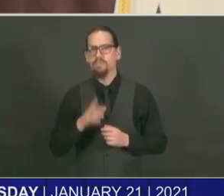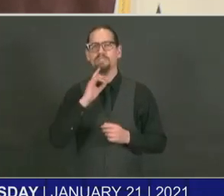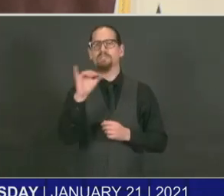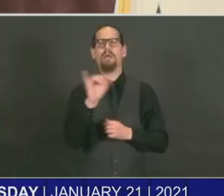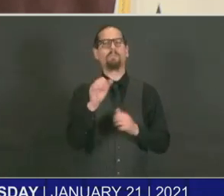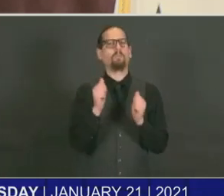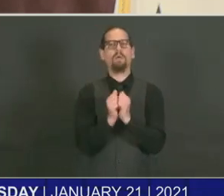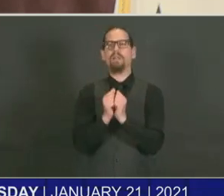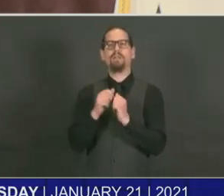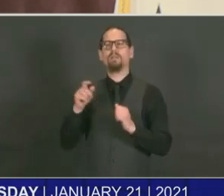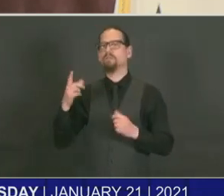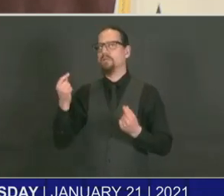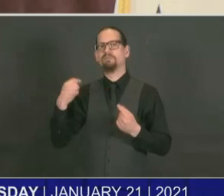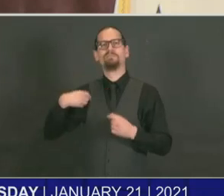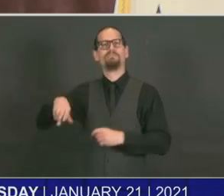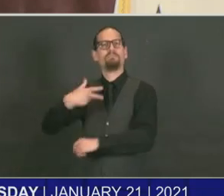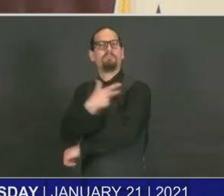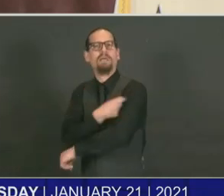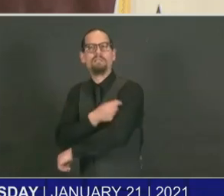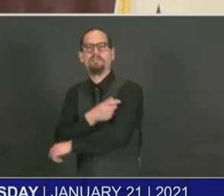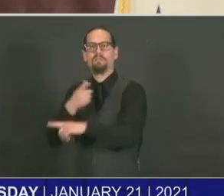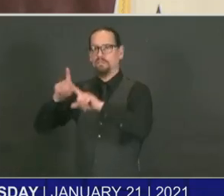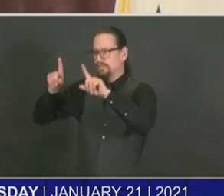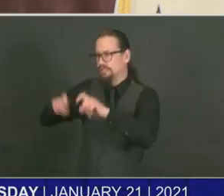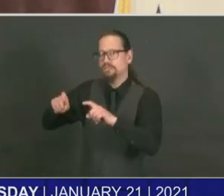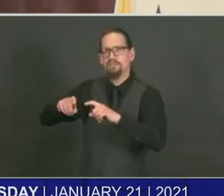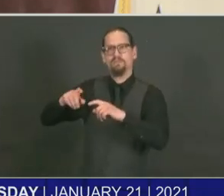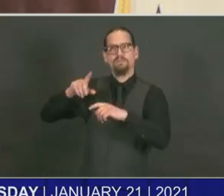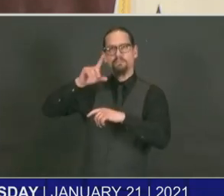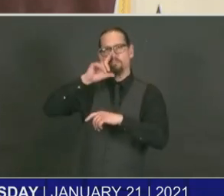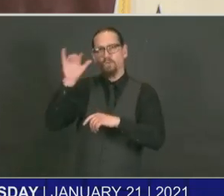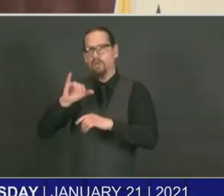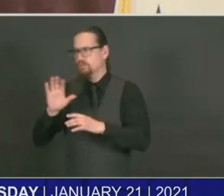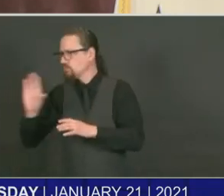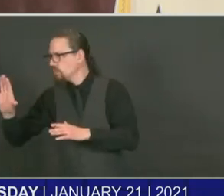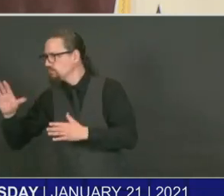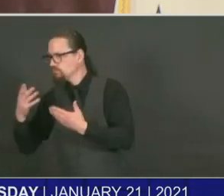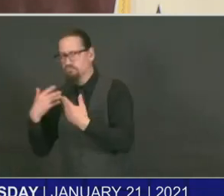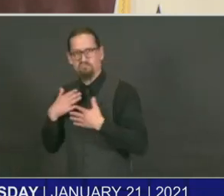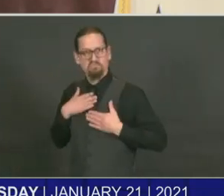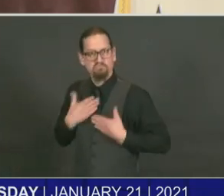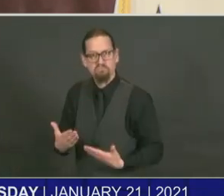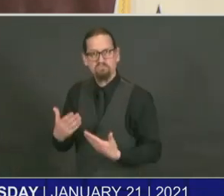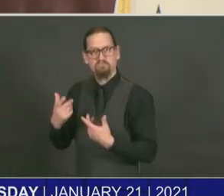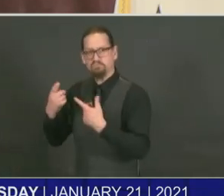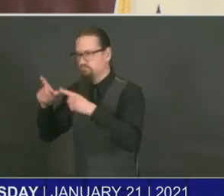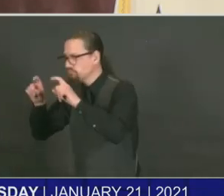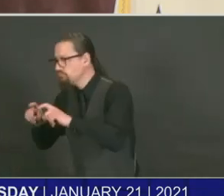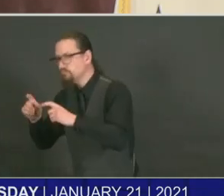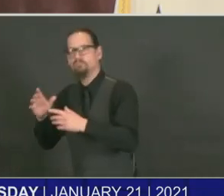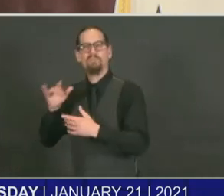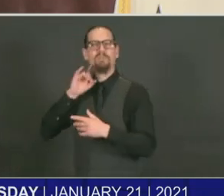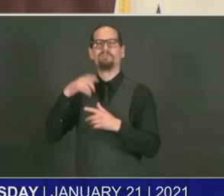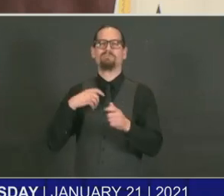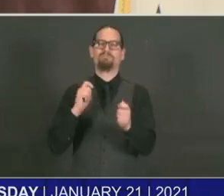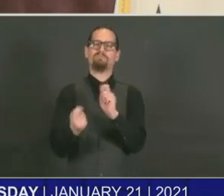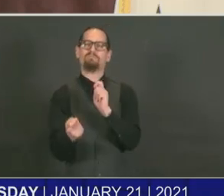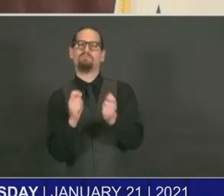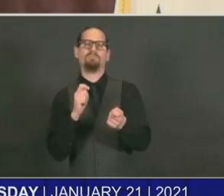trial, appreciating their service for doing that, then we can make those adjustments. But as of now, things would continue forward.